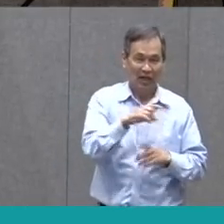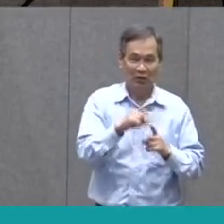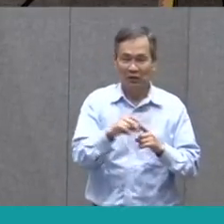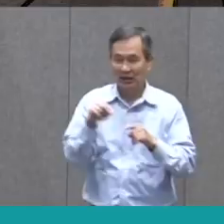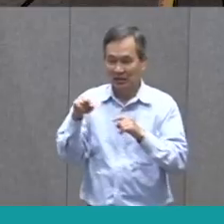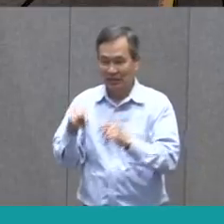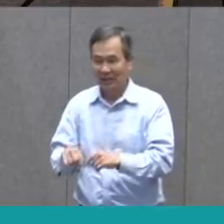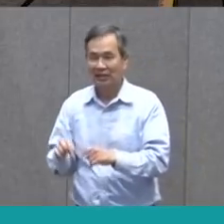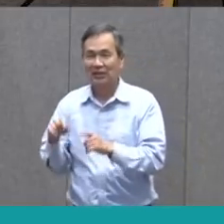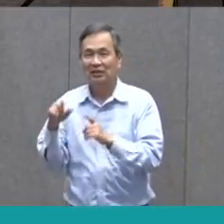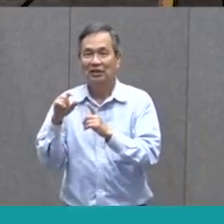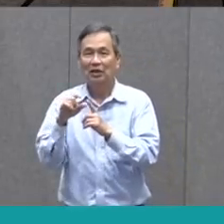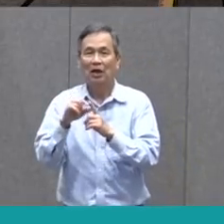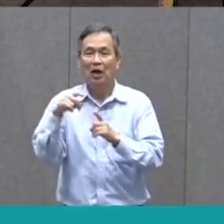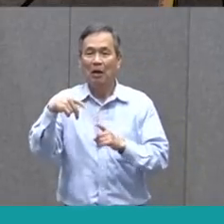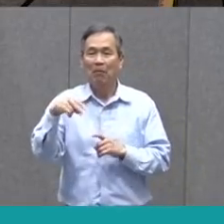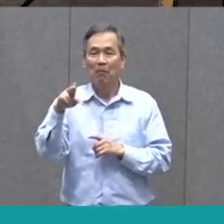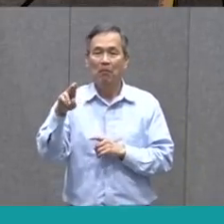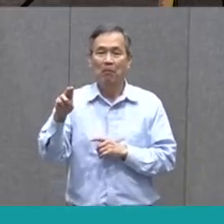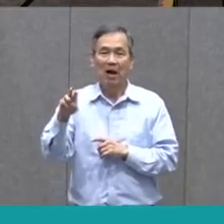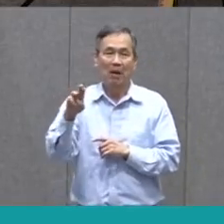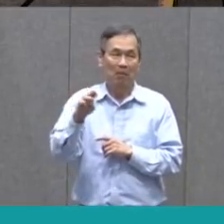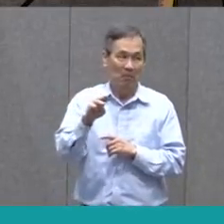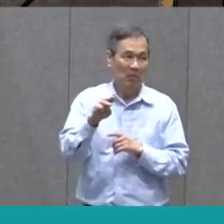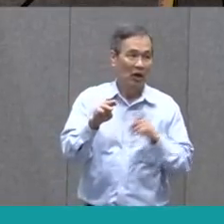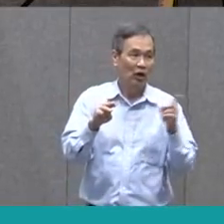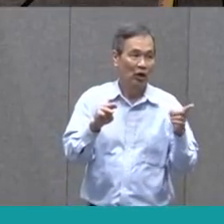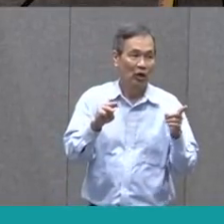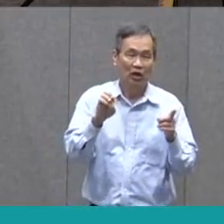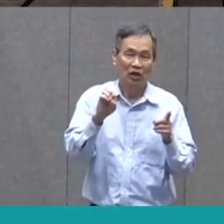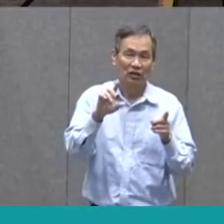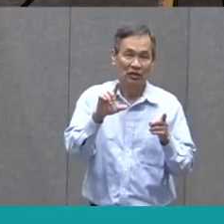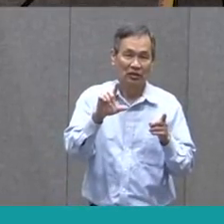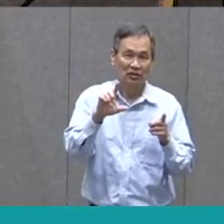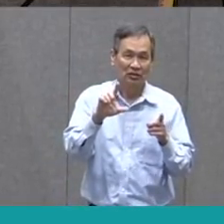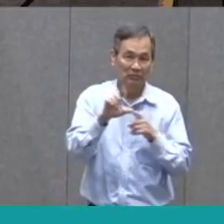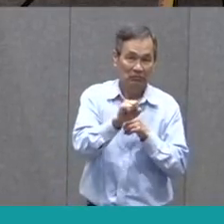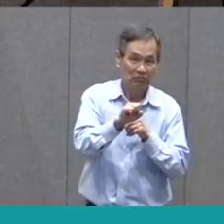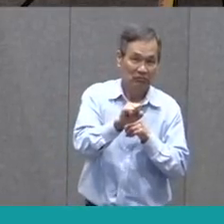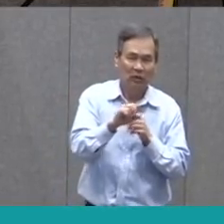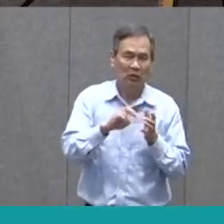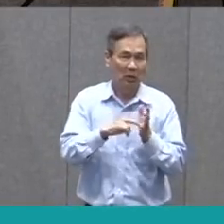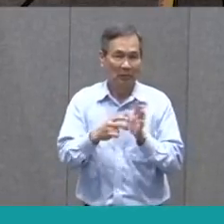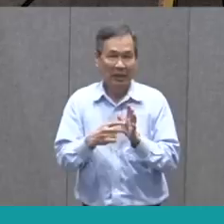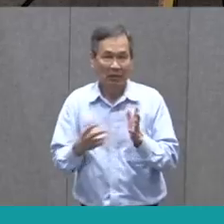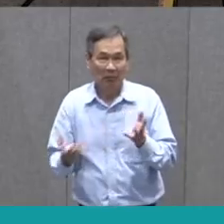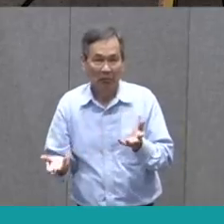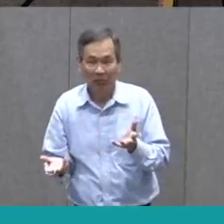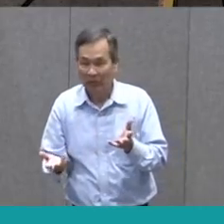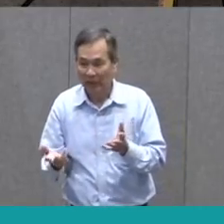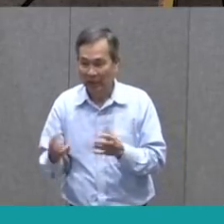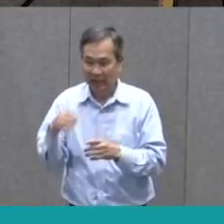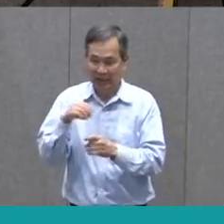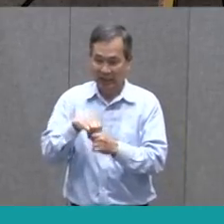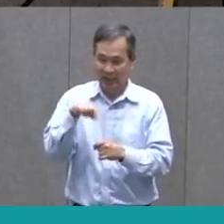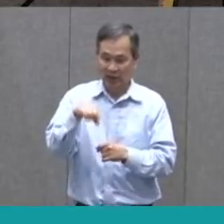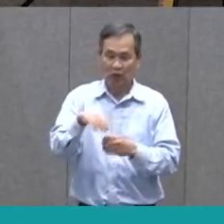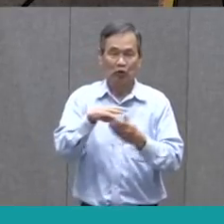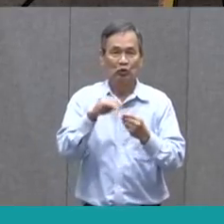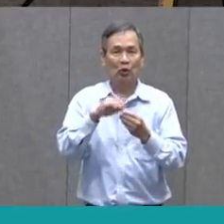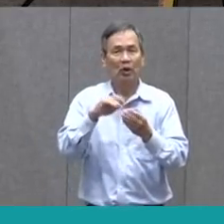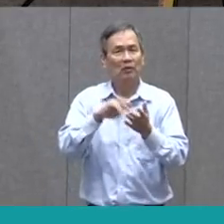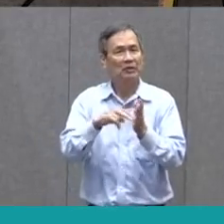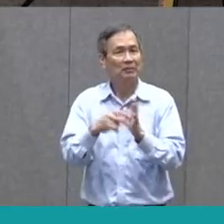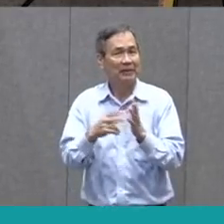sounds. But pummels. What does that word mean? And how is it used in the